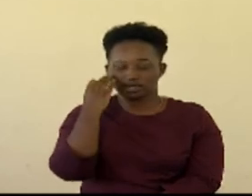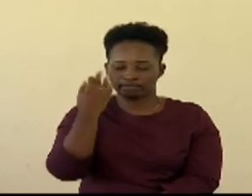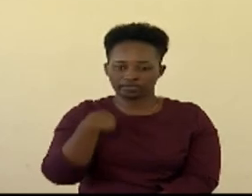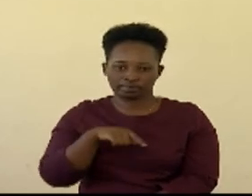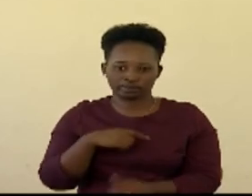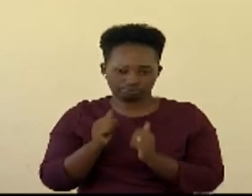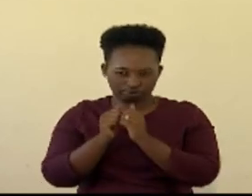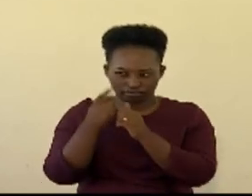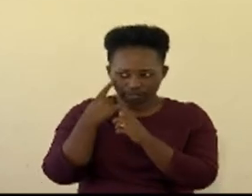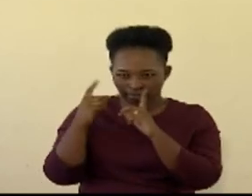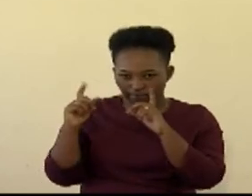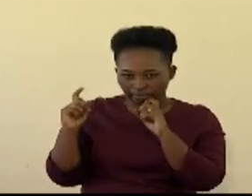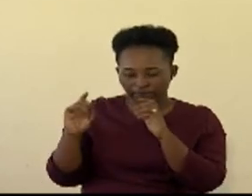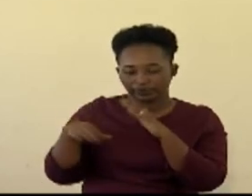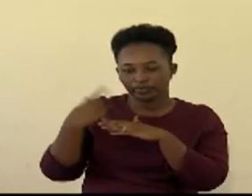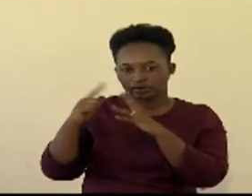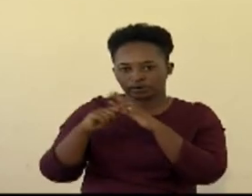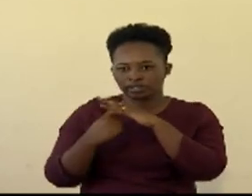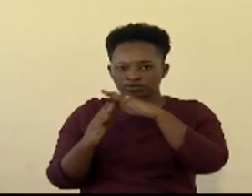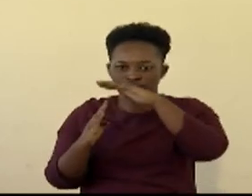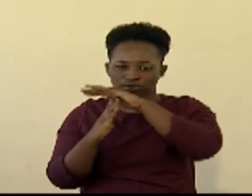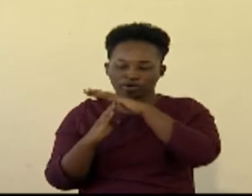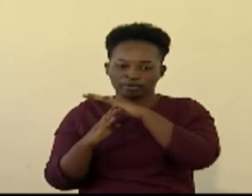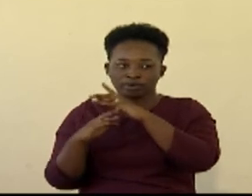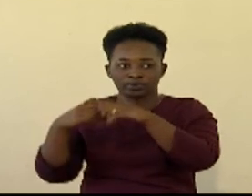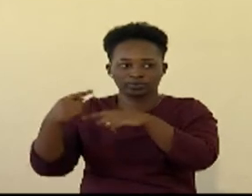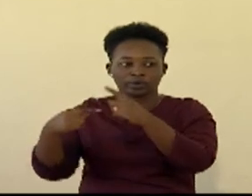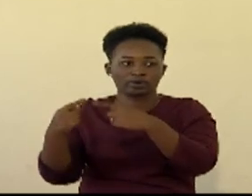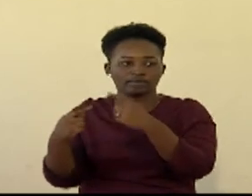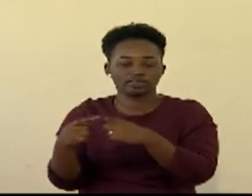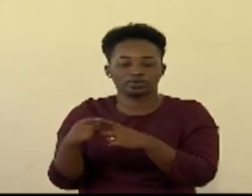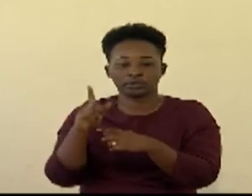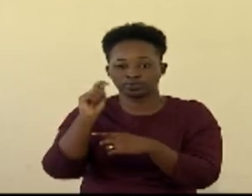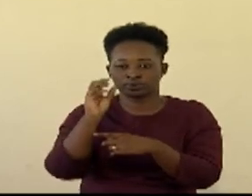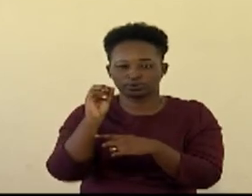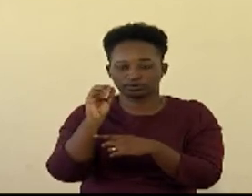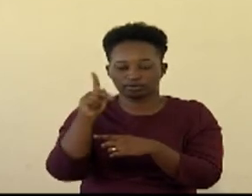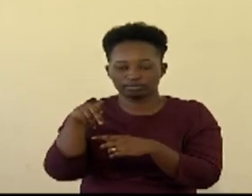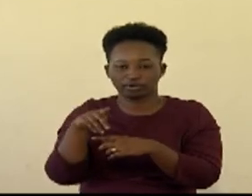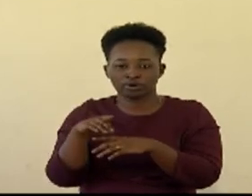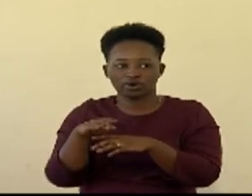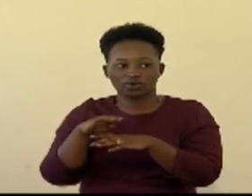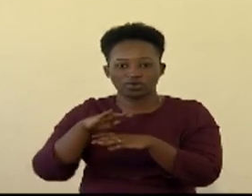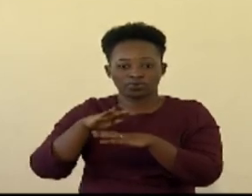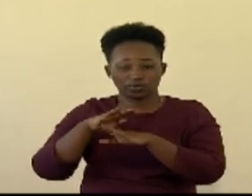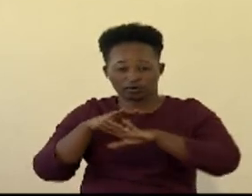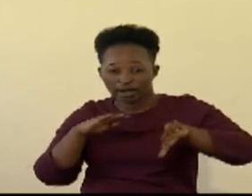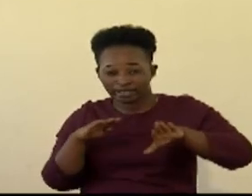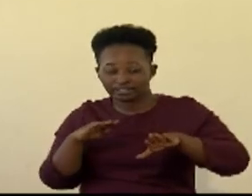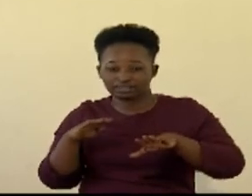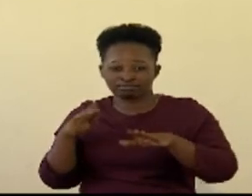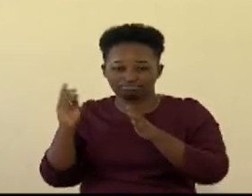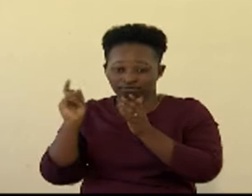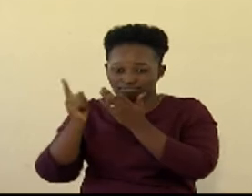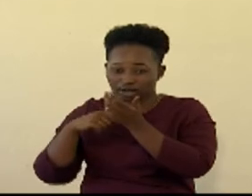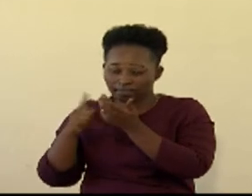images and I move from top left I'm moving to top right I go again this is how